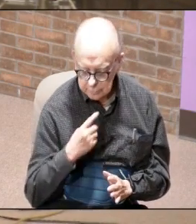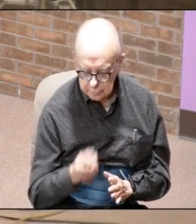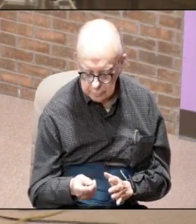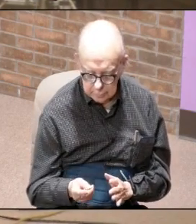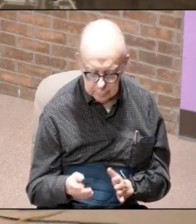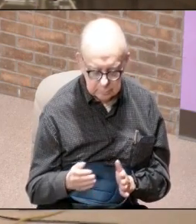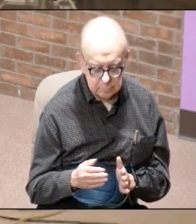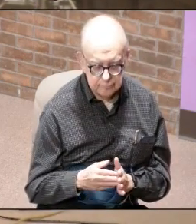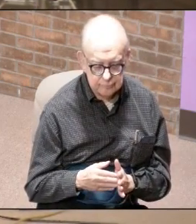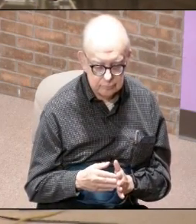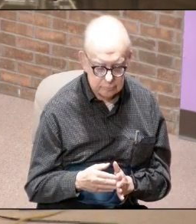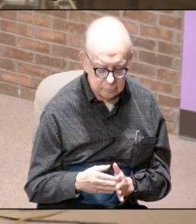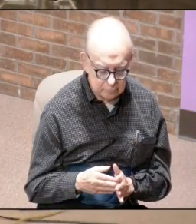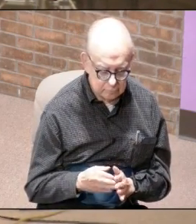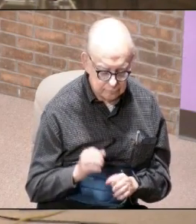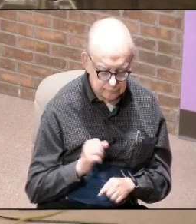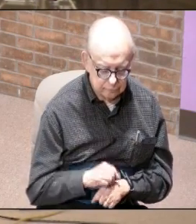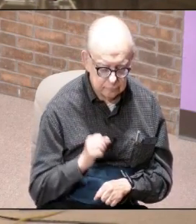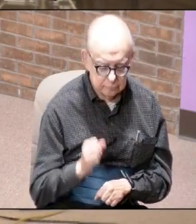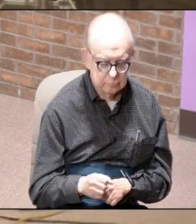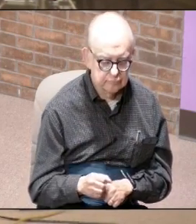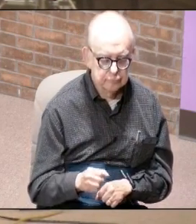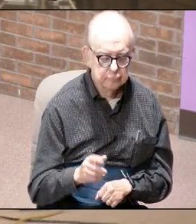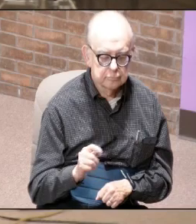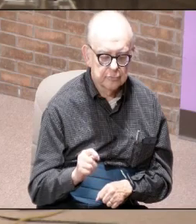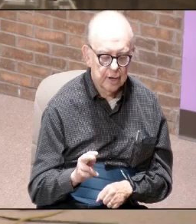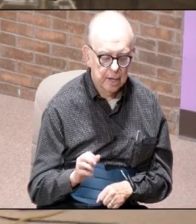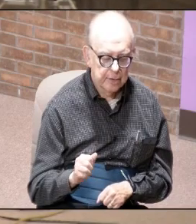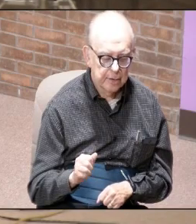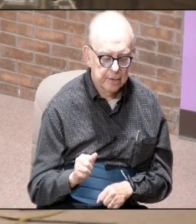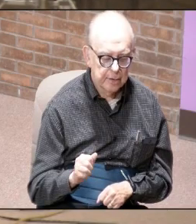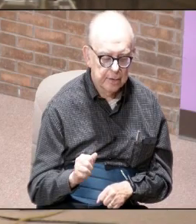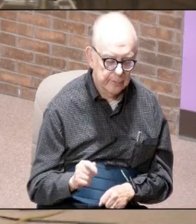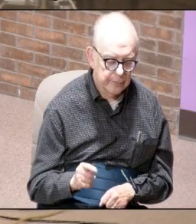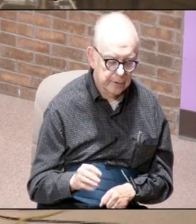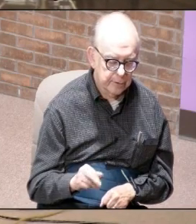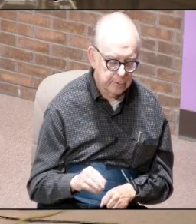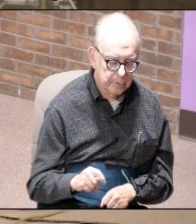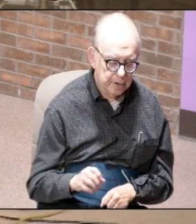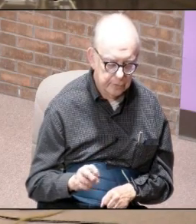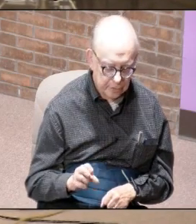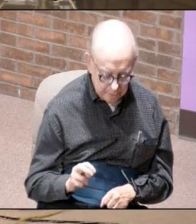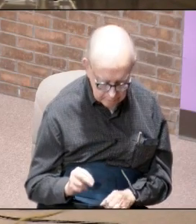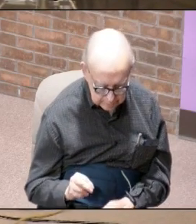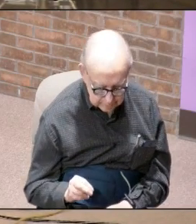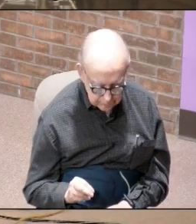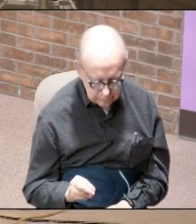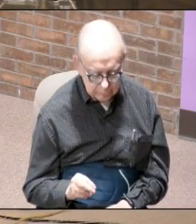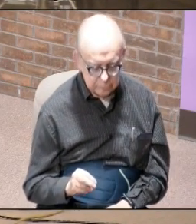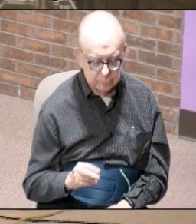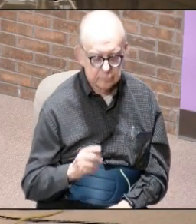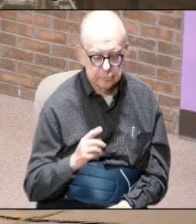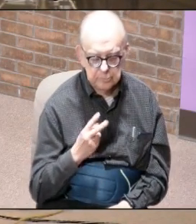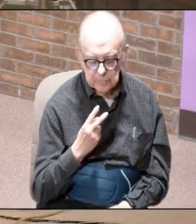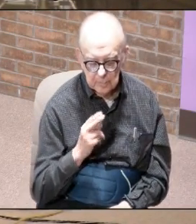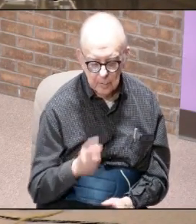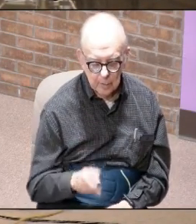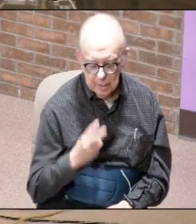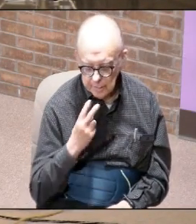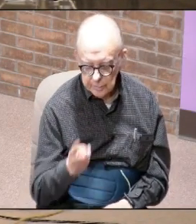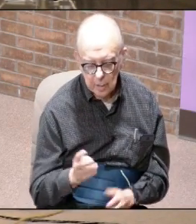going back to the mount of transfiguration where there he saw Jesus in his glory